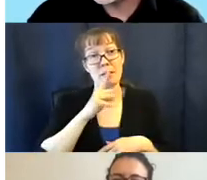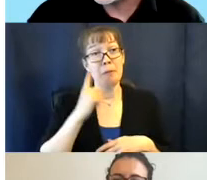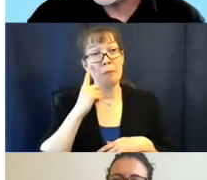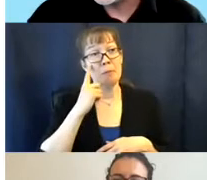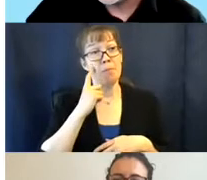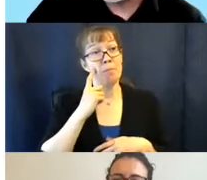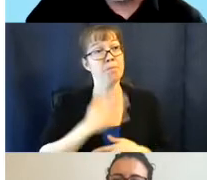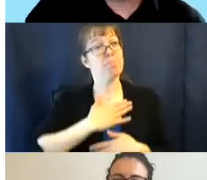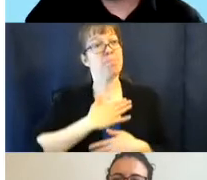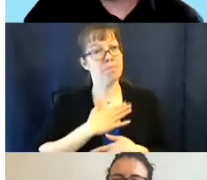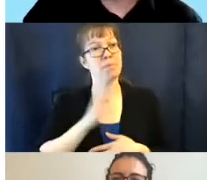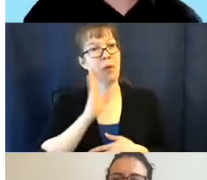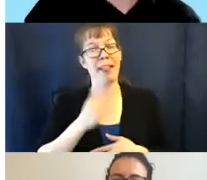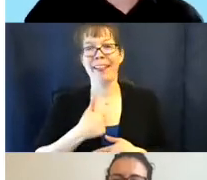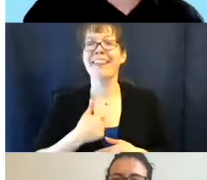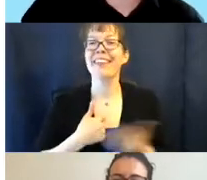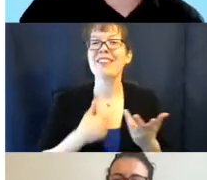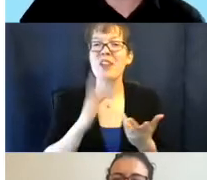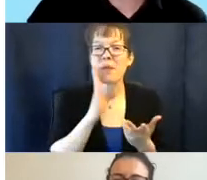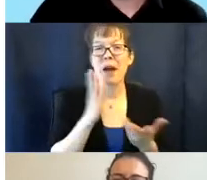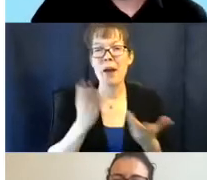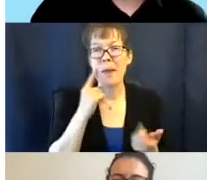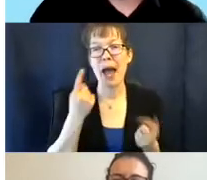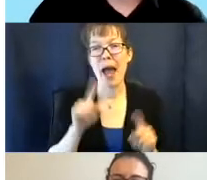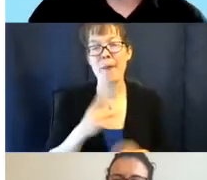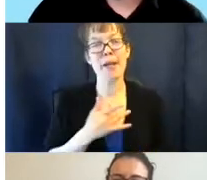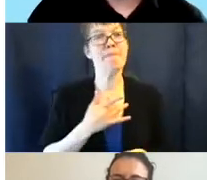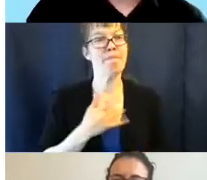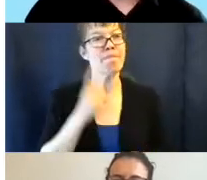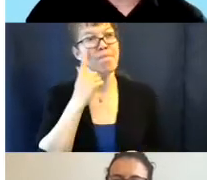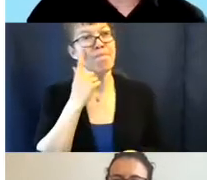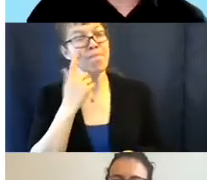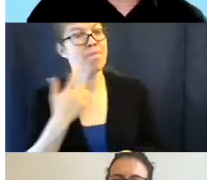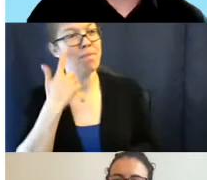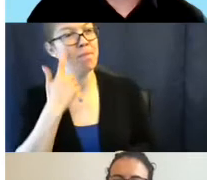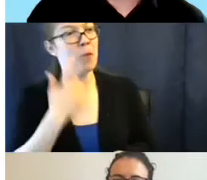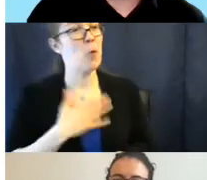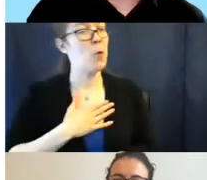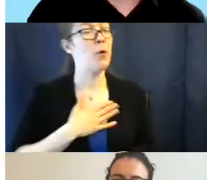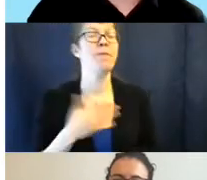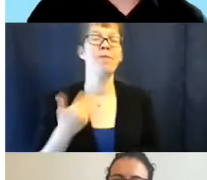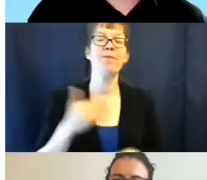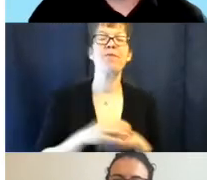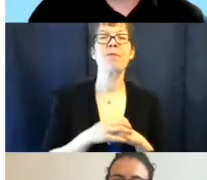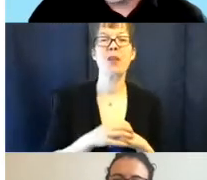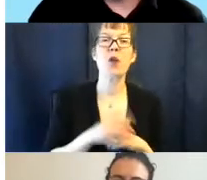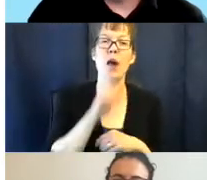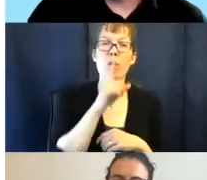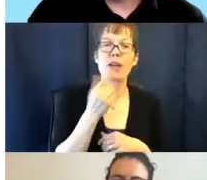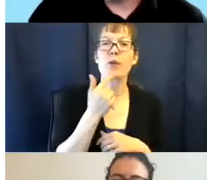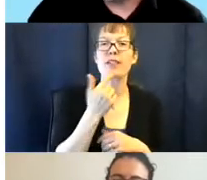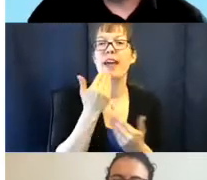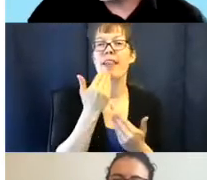some point today. And that might be just about to happen right now. Um, the other thing is, I really just want to say